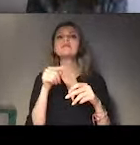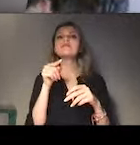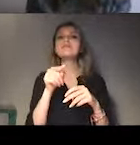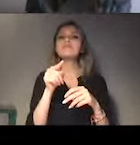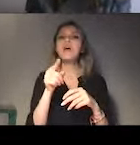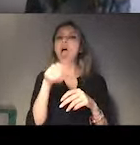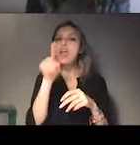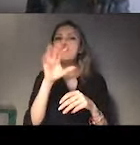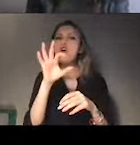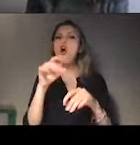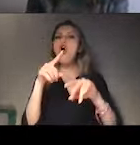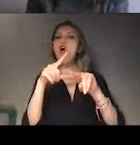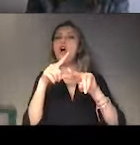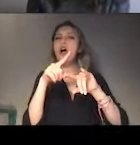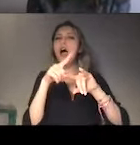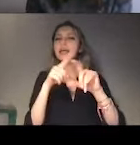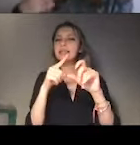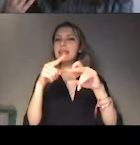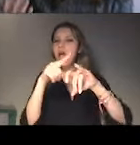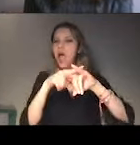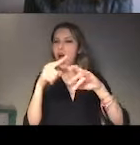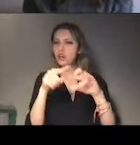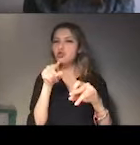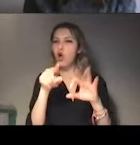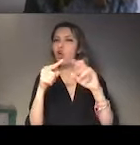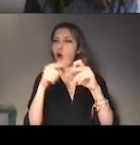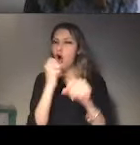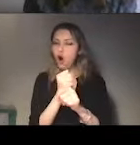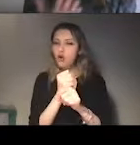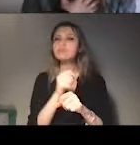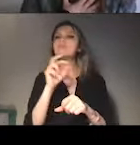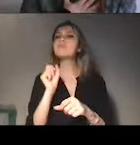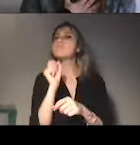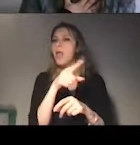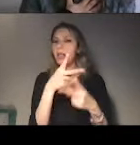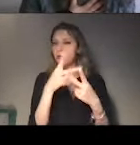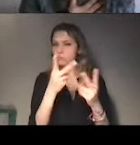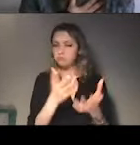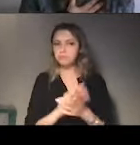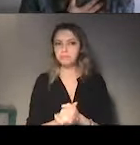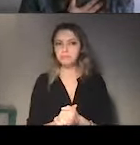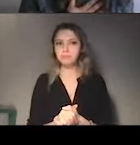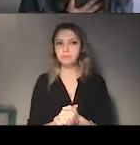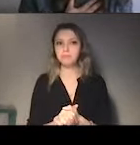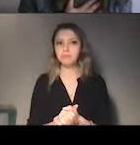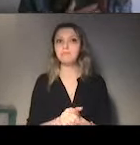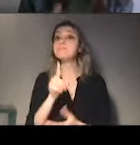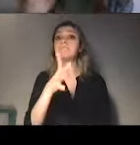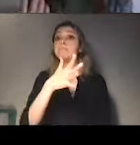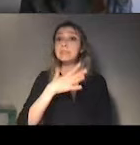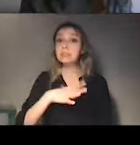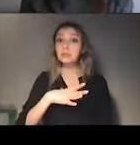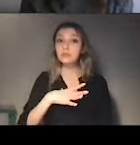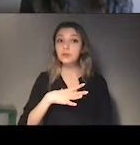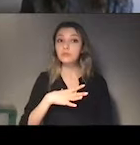copy all the email addresses. In case, you can also send it to UPR info, as we will be very